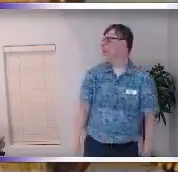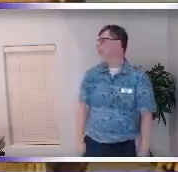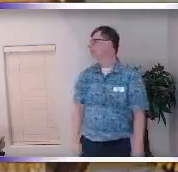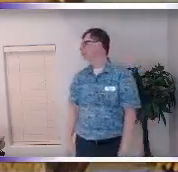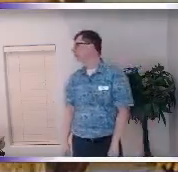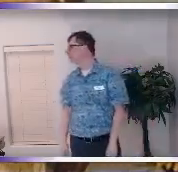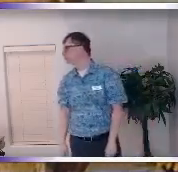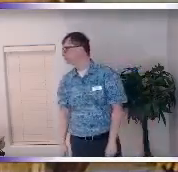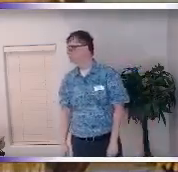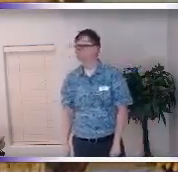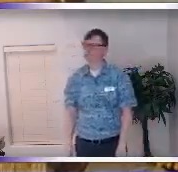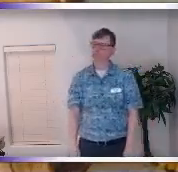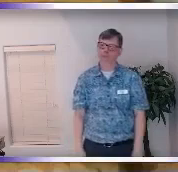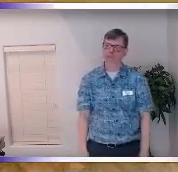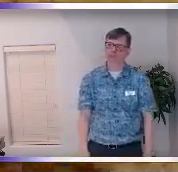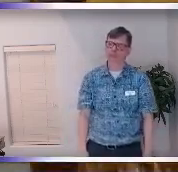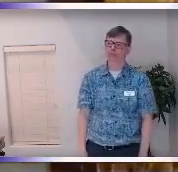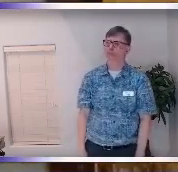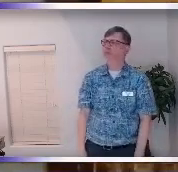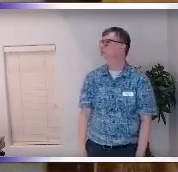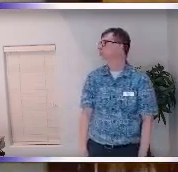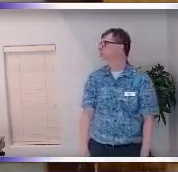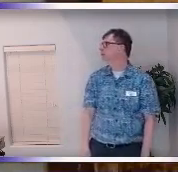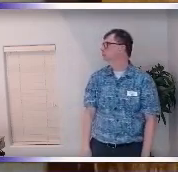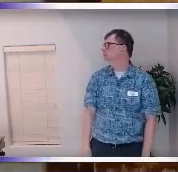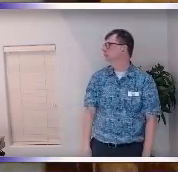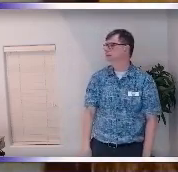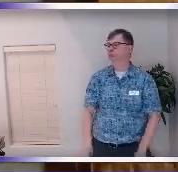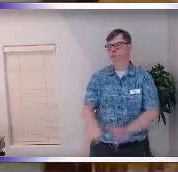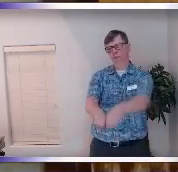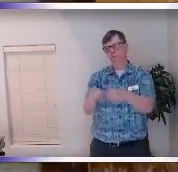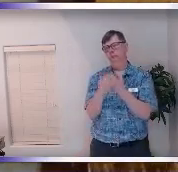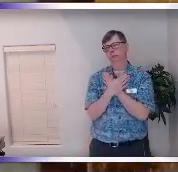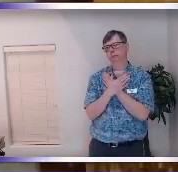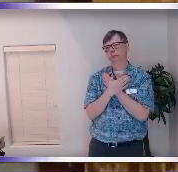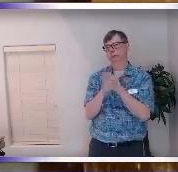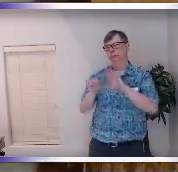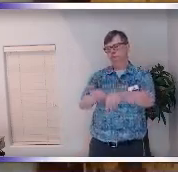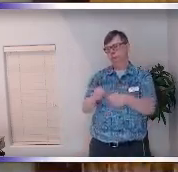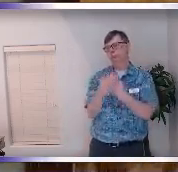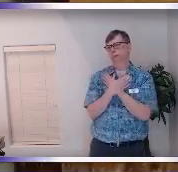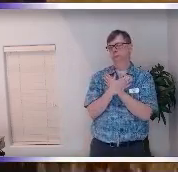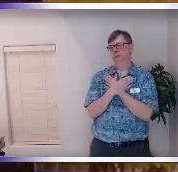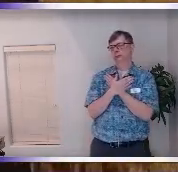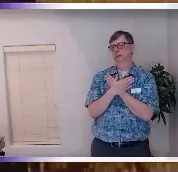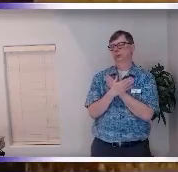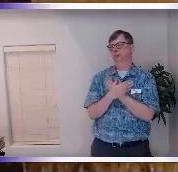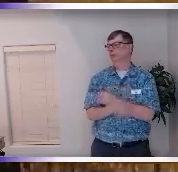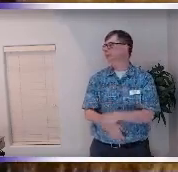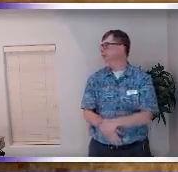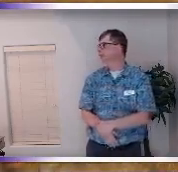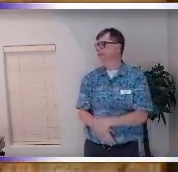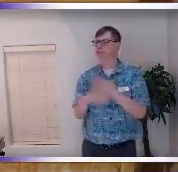um but so loving so loving so loving namaskaram namaste you're amazing and